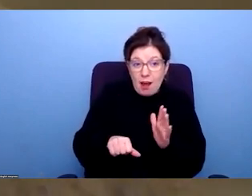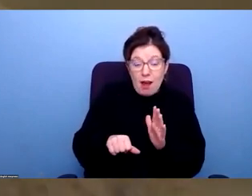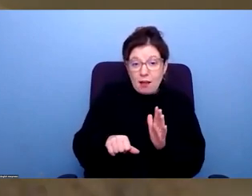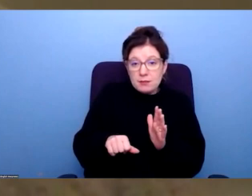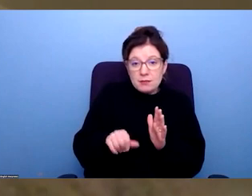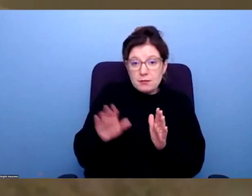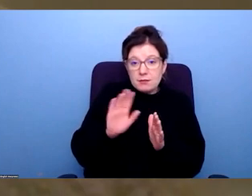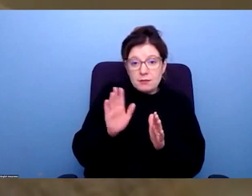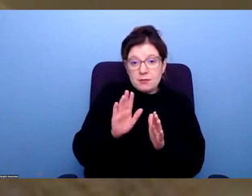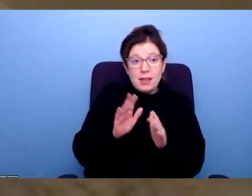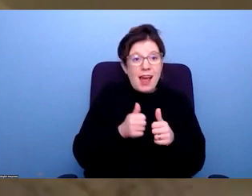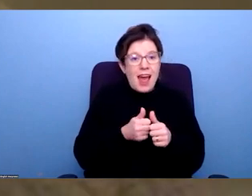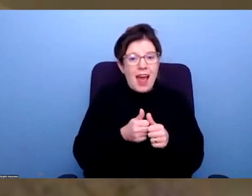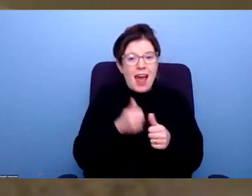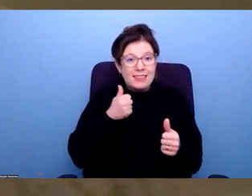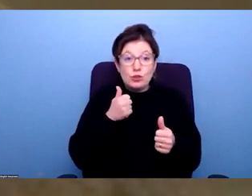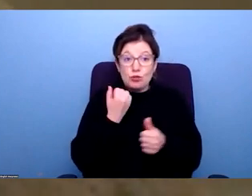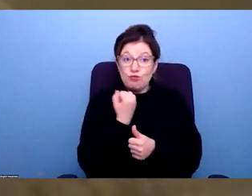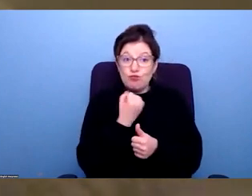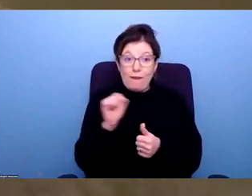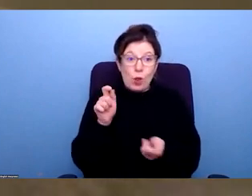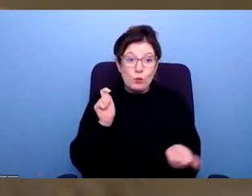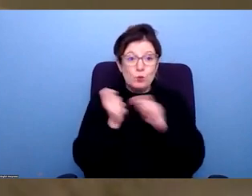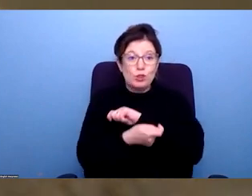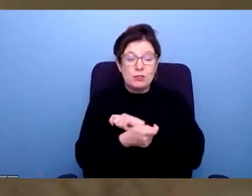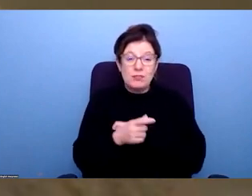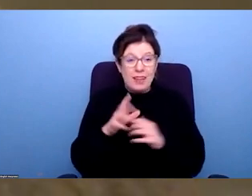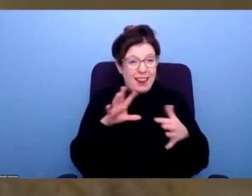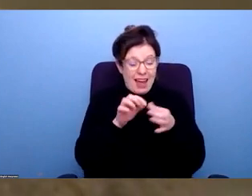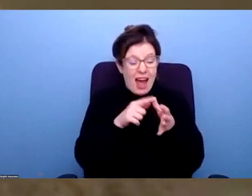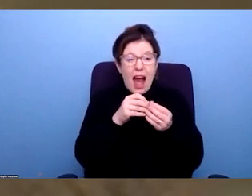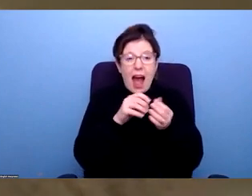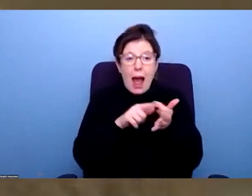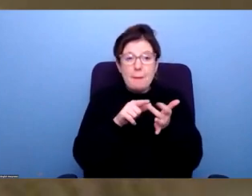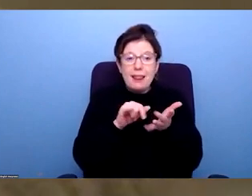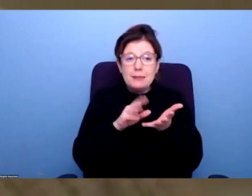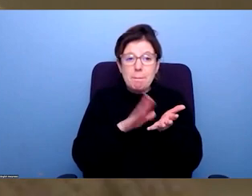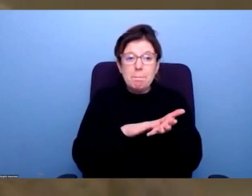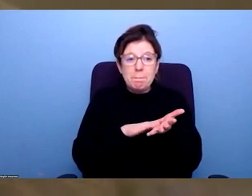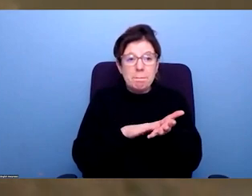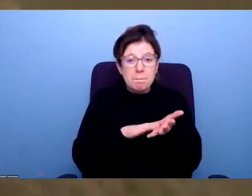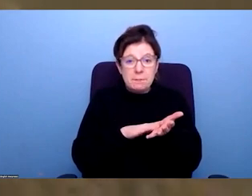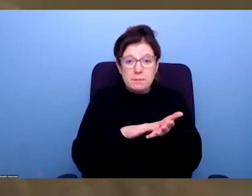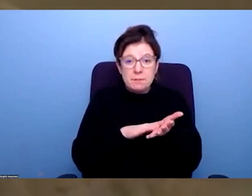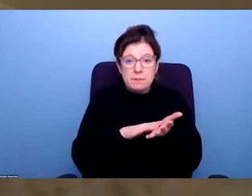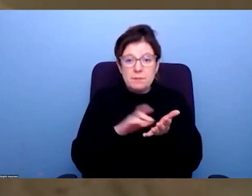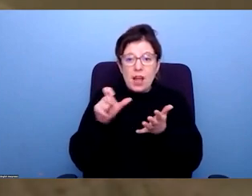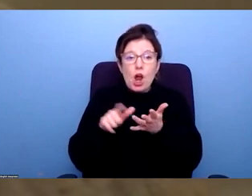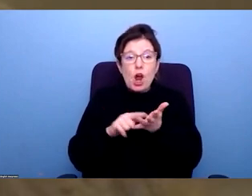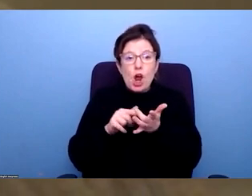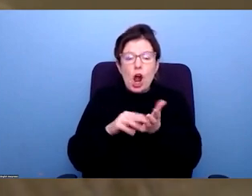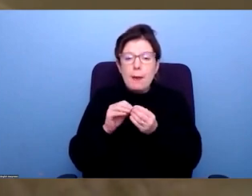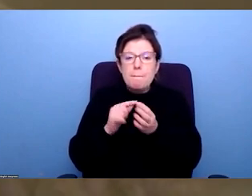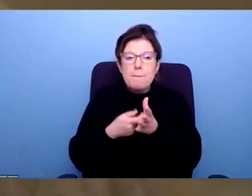the Industrial Revolution and it's linked to ableism, which I believe Colin Barnes has some